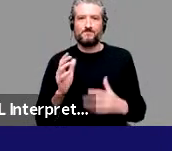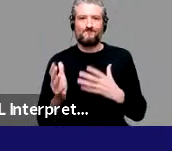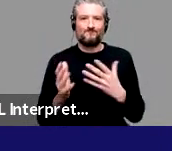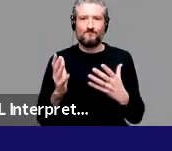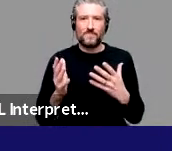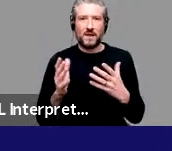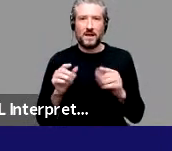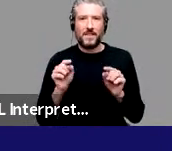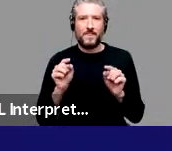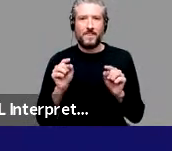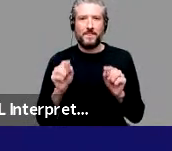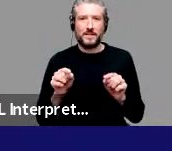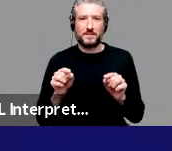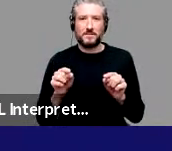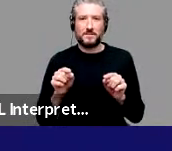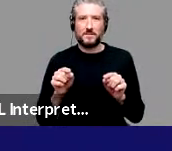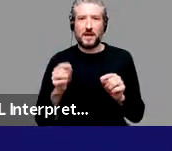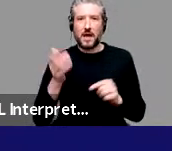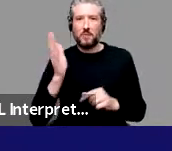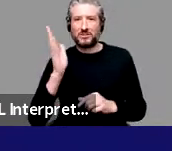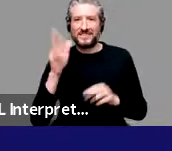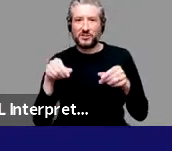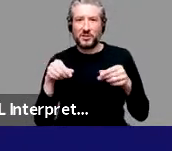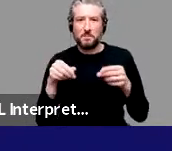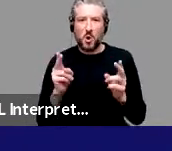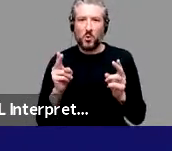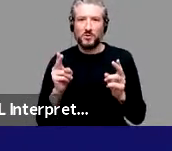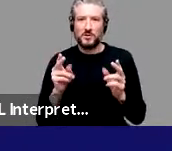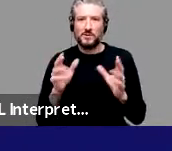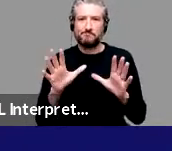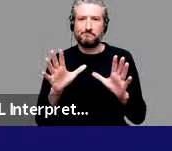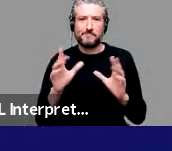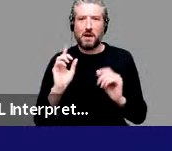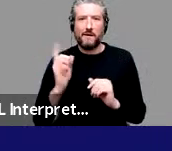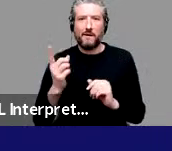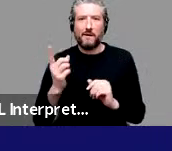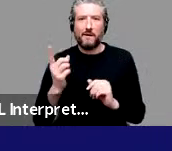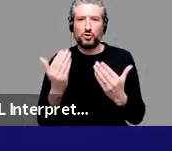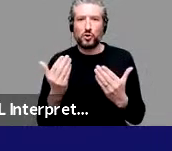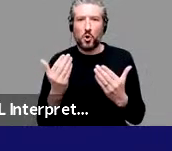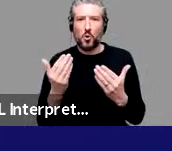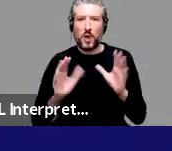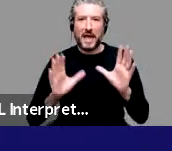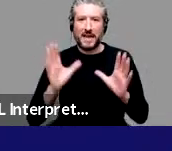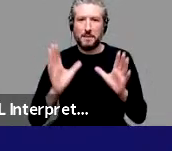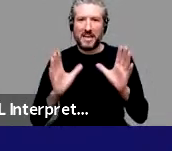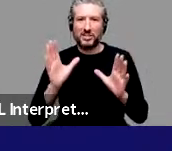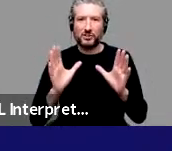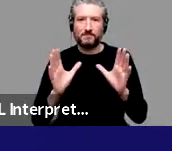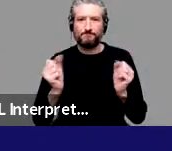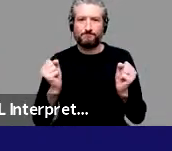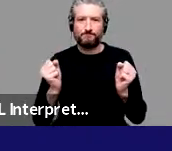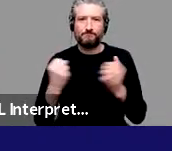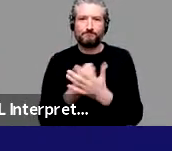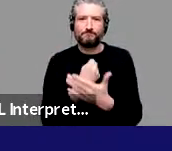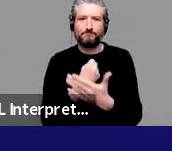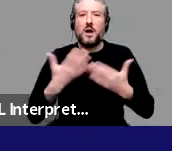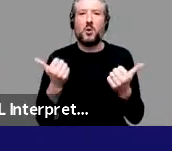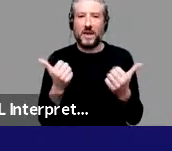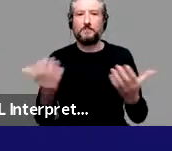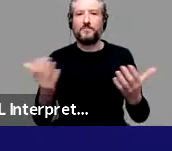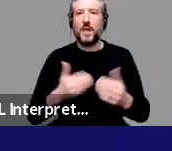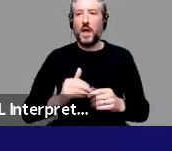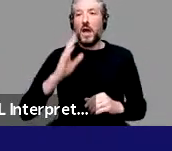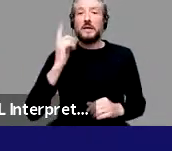allow the animations to work. All right. I'm going to switch back in a second. So given that simple observation,